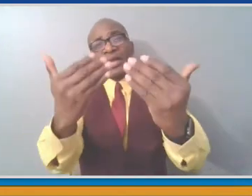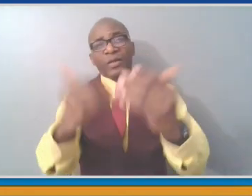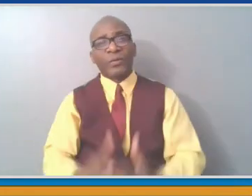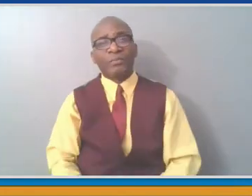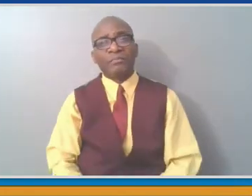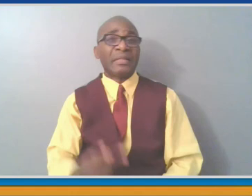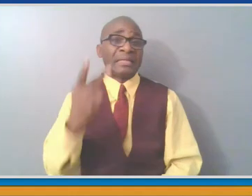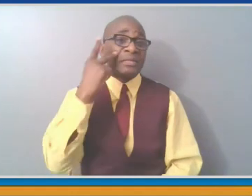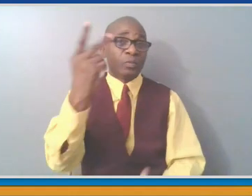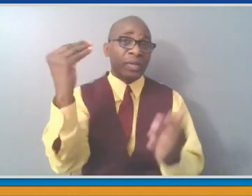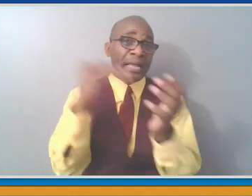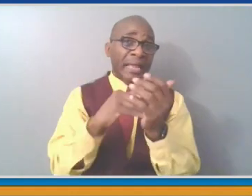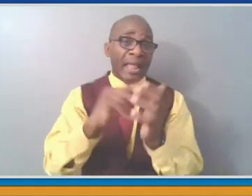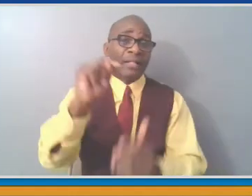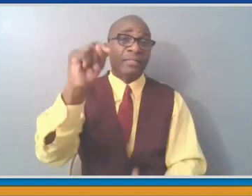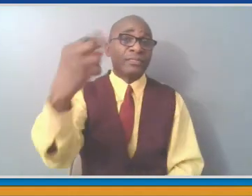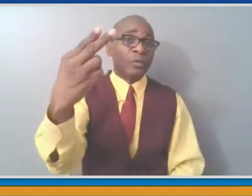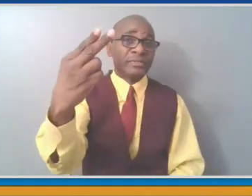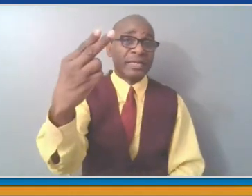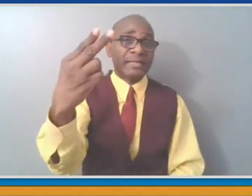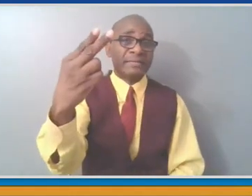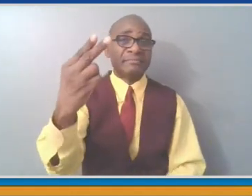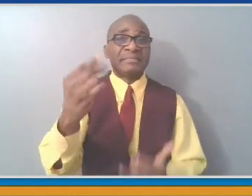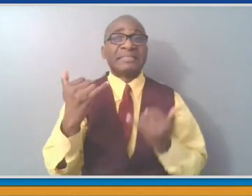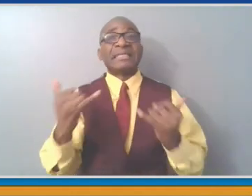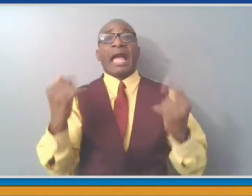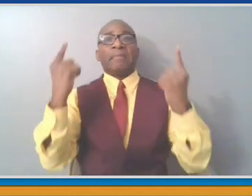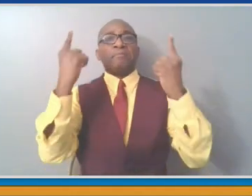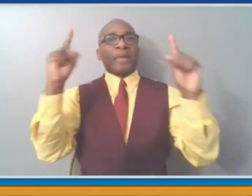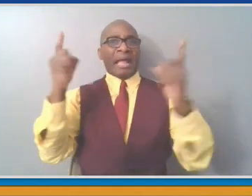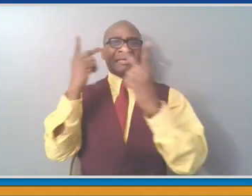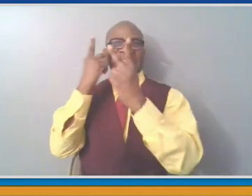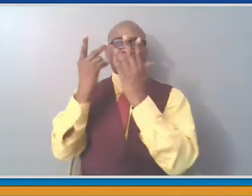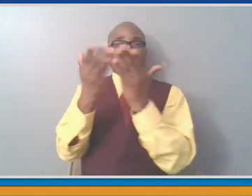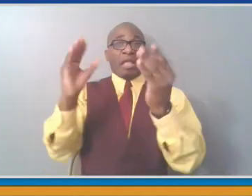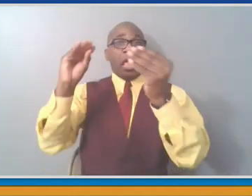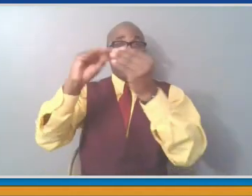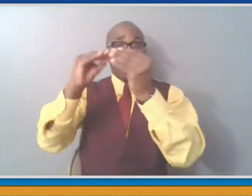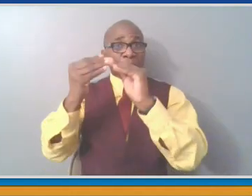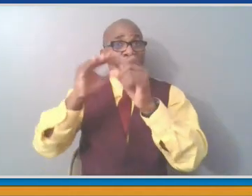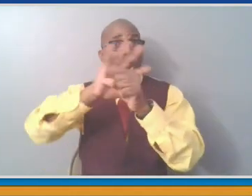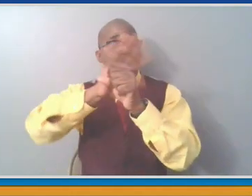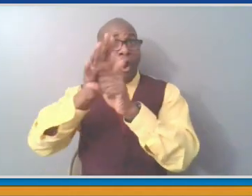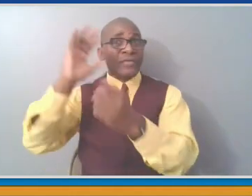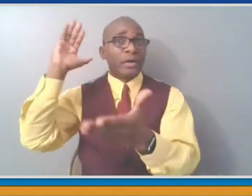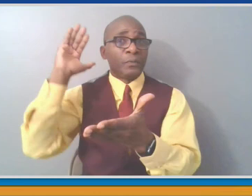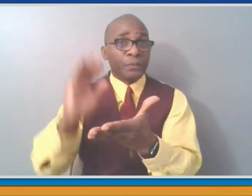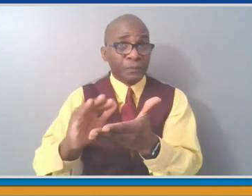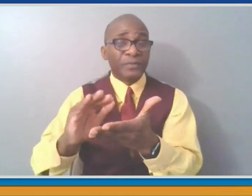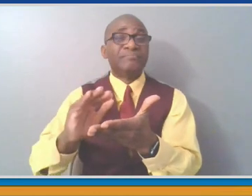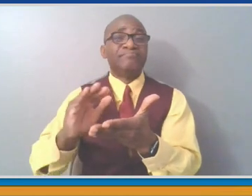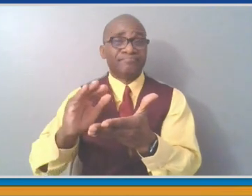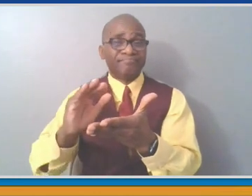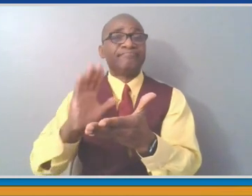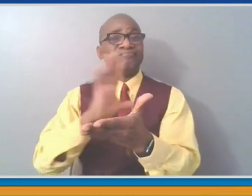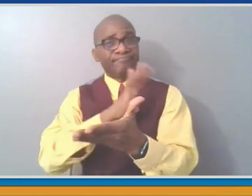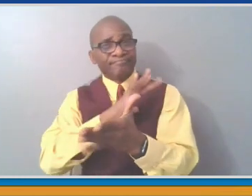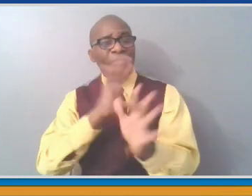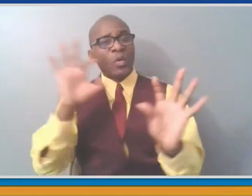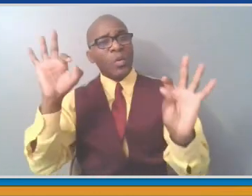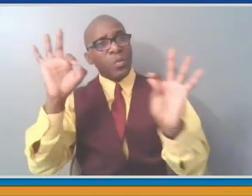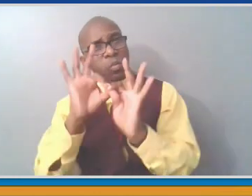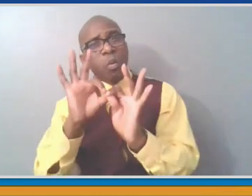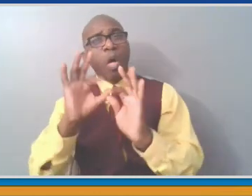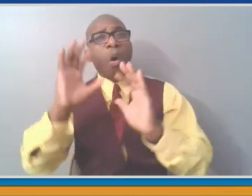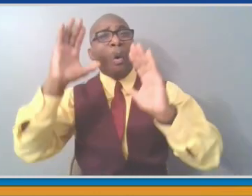The numbers have been steadily dropping. If that continues, the news will be better still, and we get closer to normal. In the meantime,